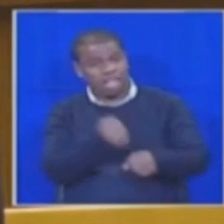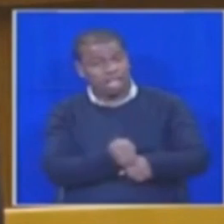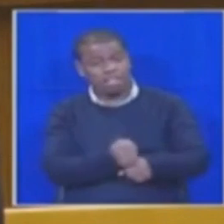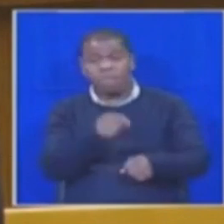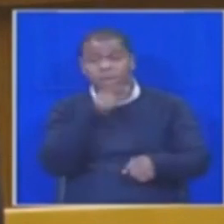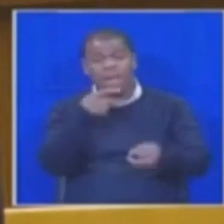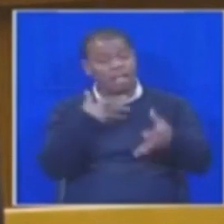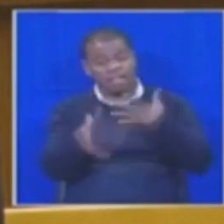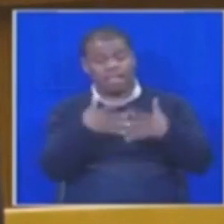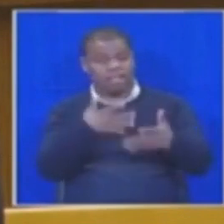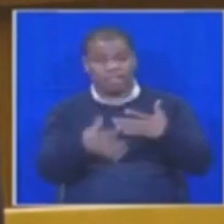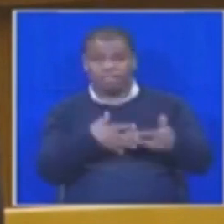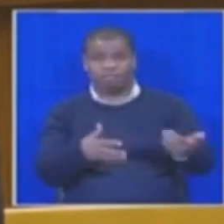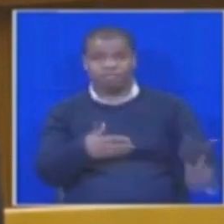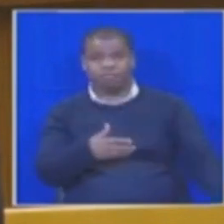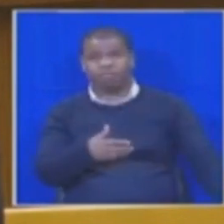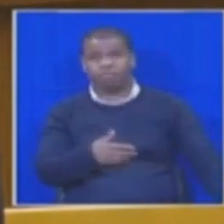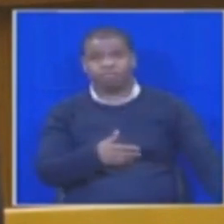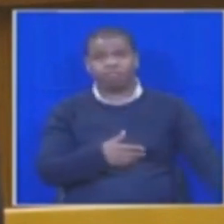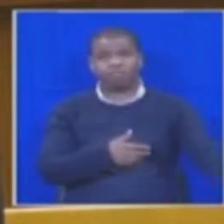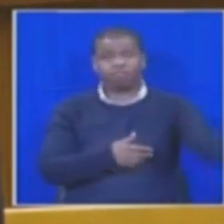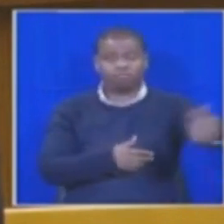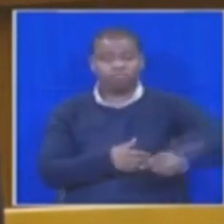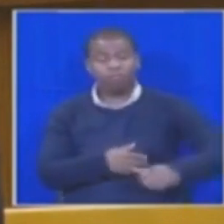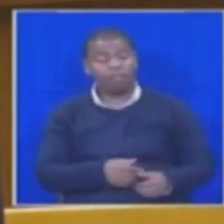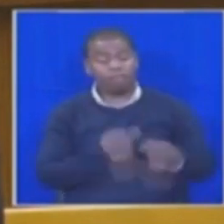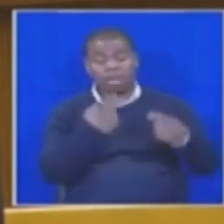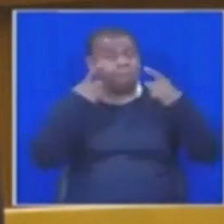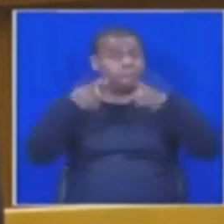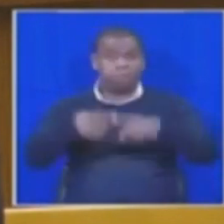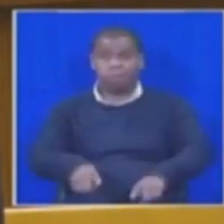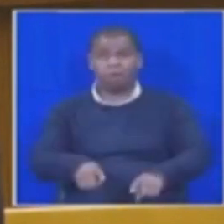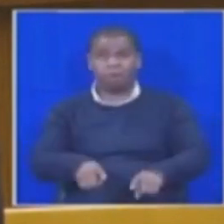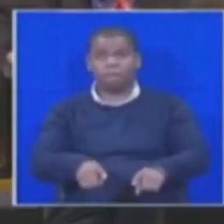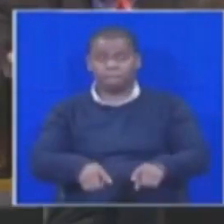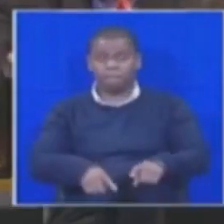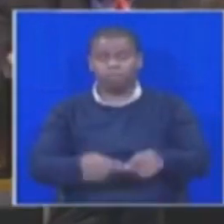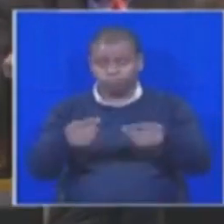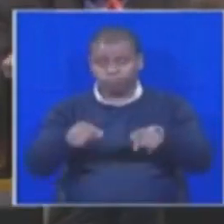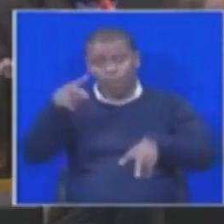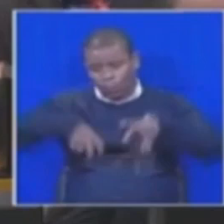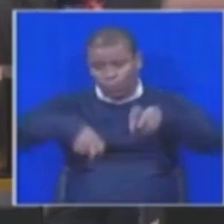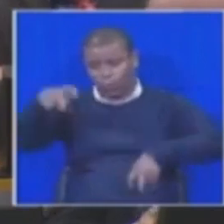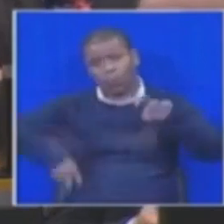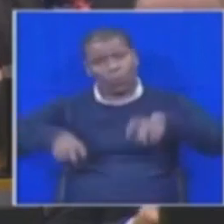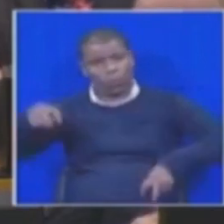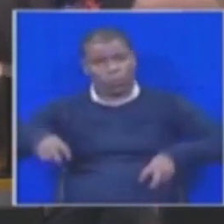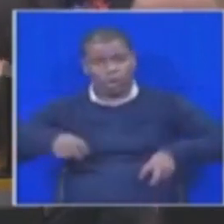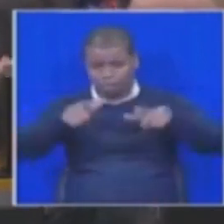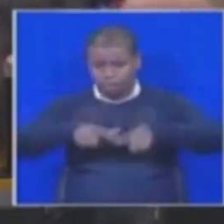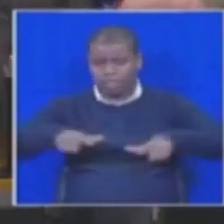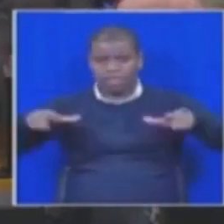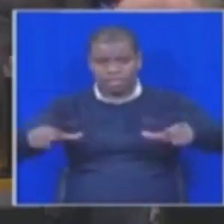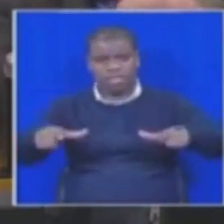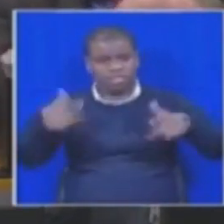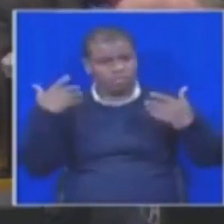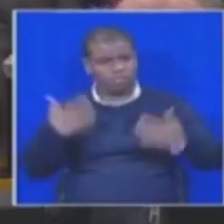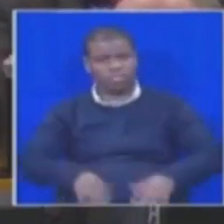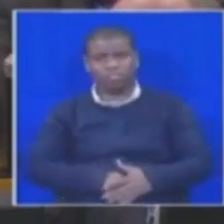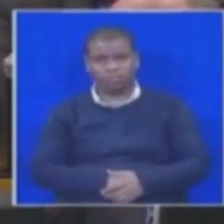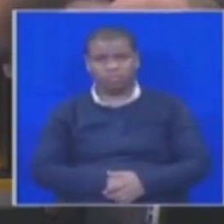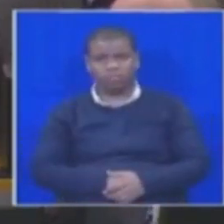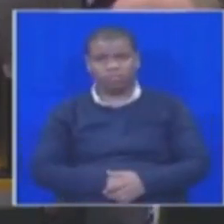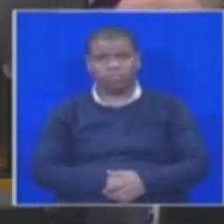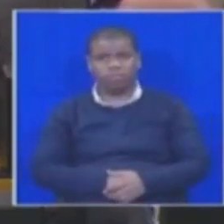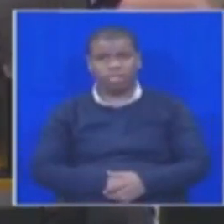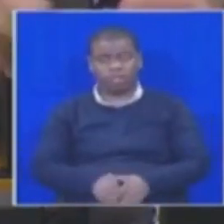but they took, they stole our land. That is